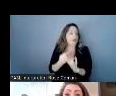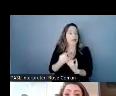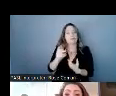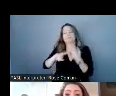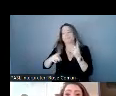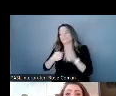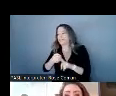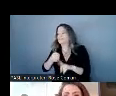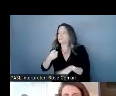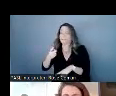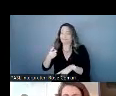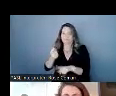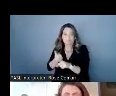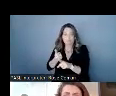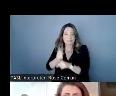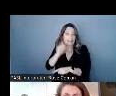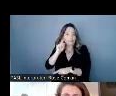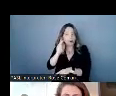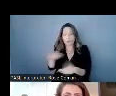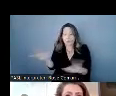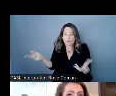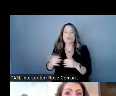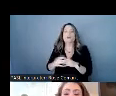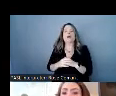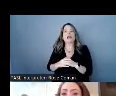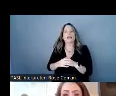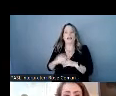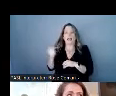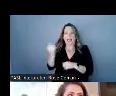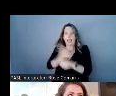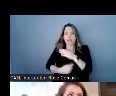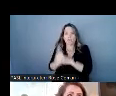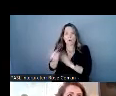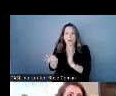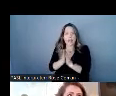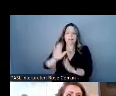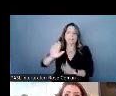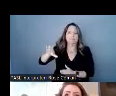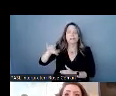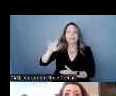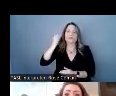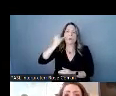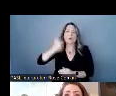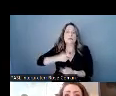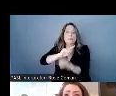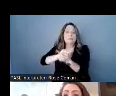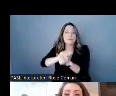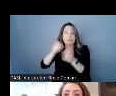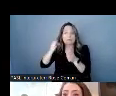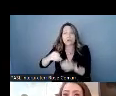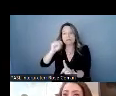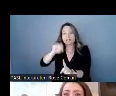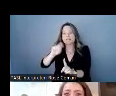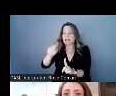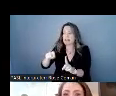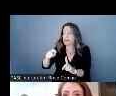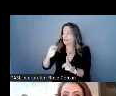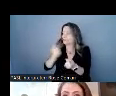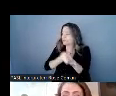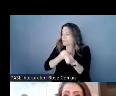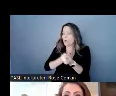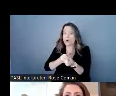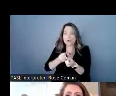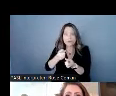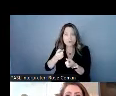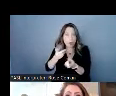always asks well if i meet somebody or i know somebody who can use support or i really want to help them like do you have resources what